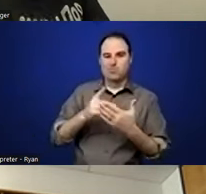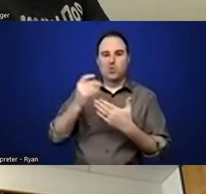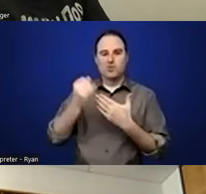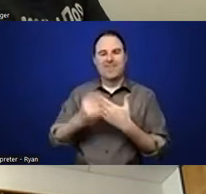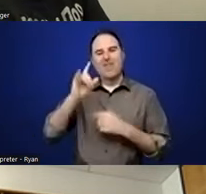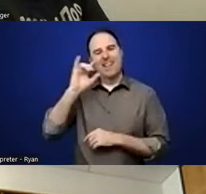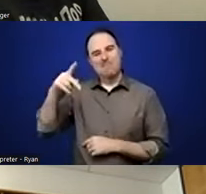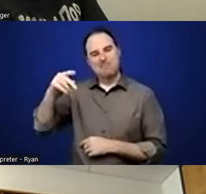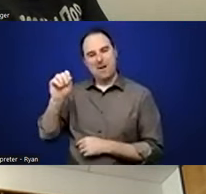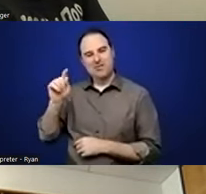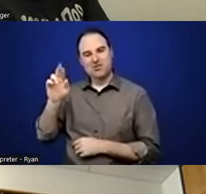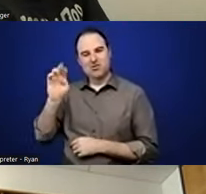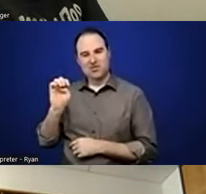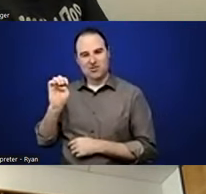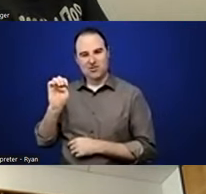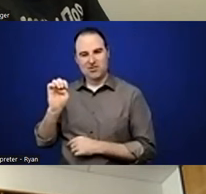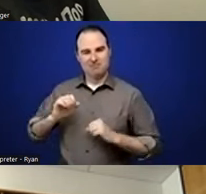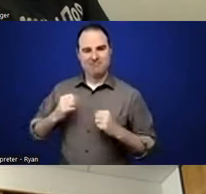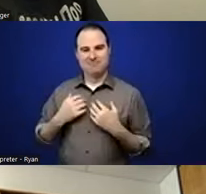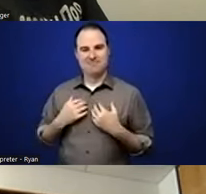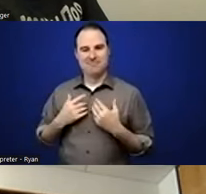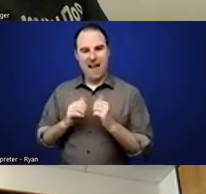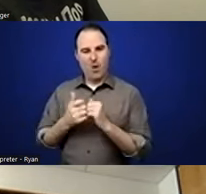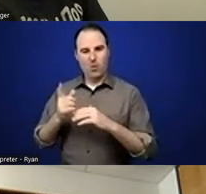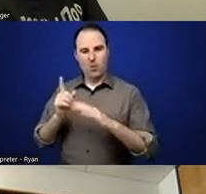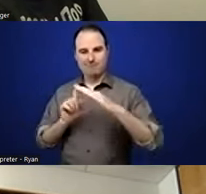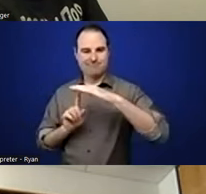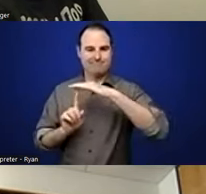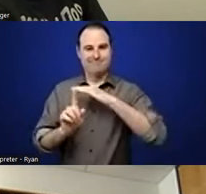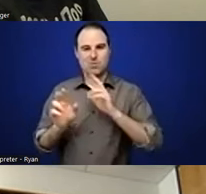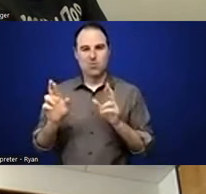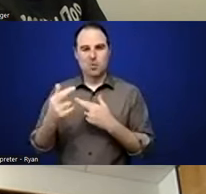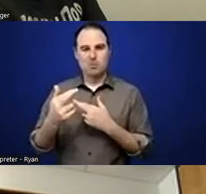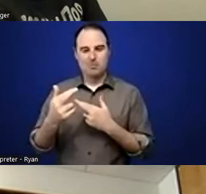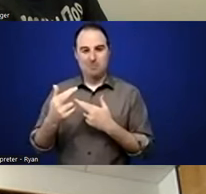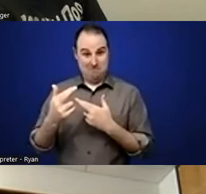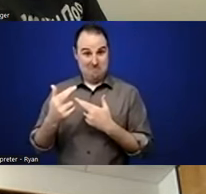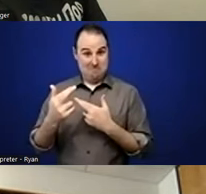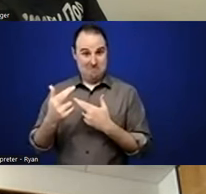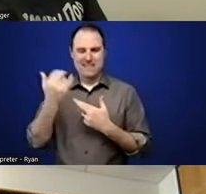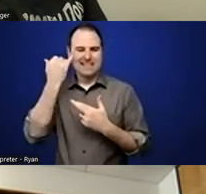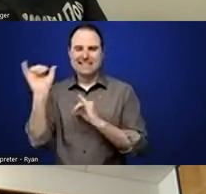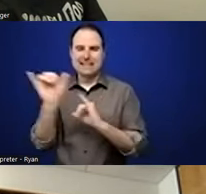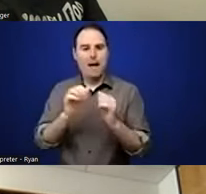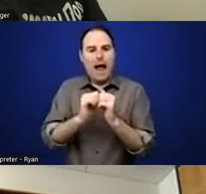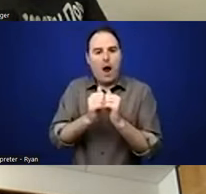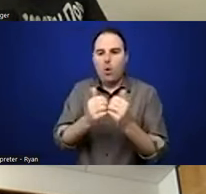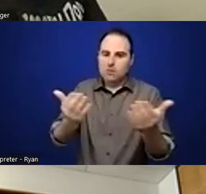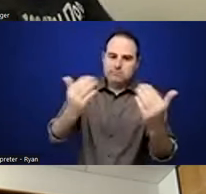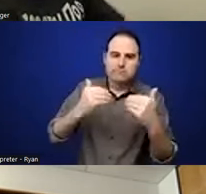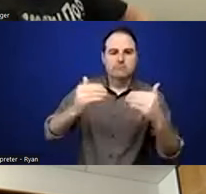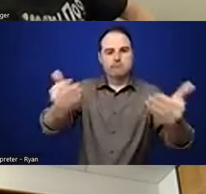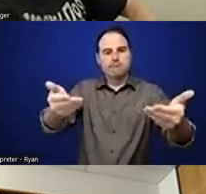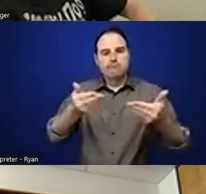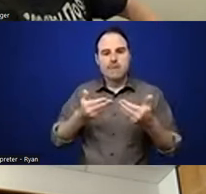do you enter a project, right? How, and I think the posture of invitation is one for me that's been really rich, right? Telling people